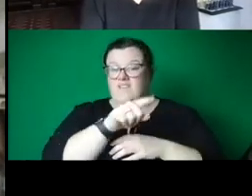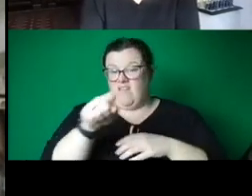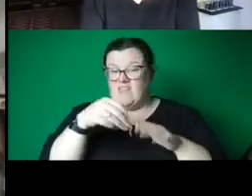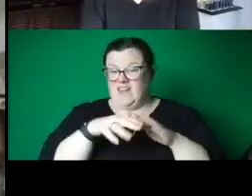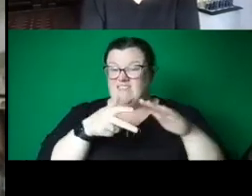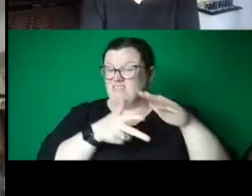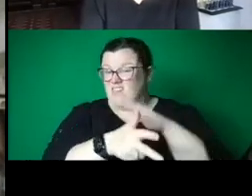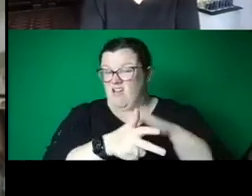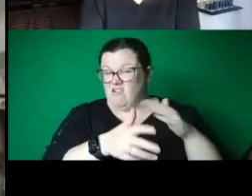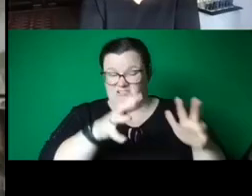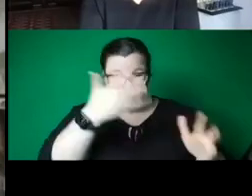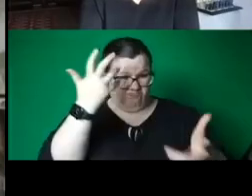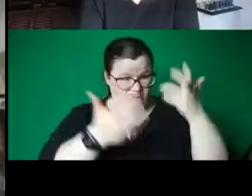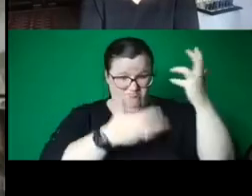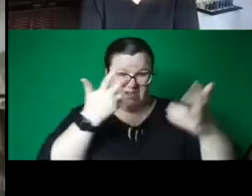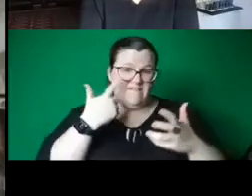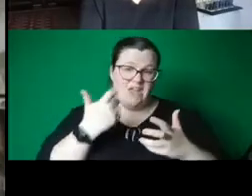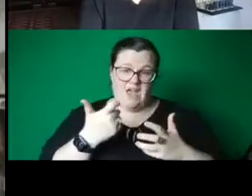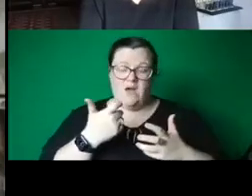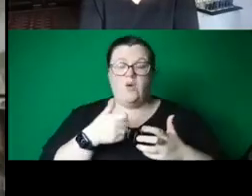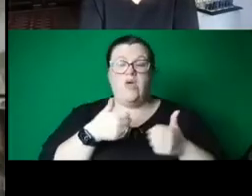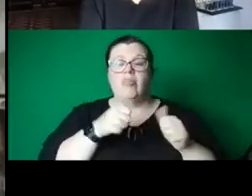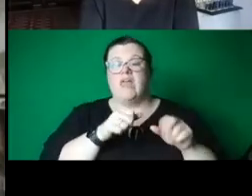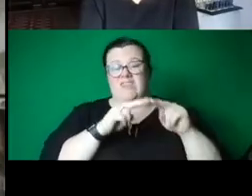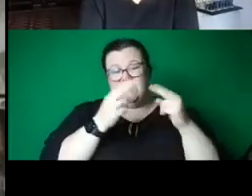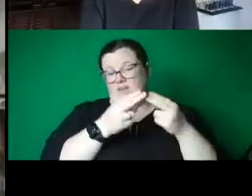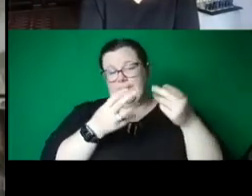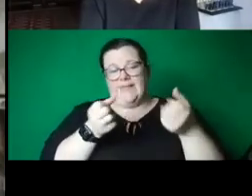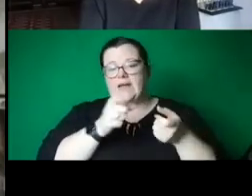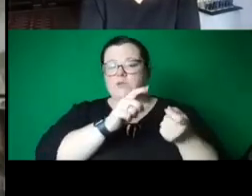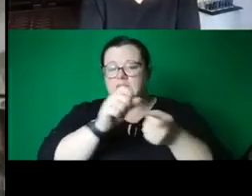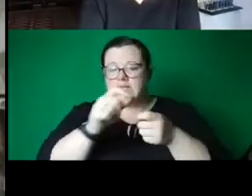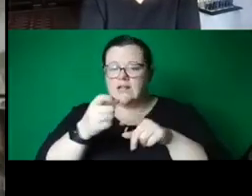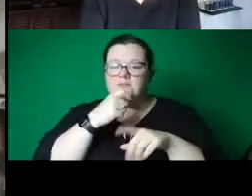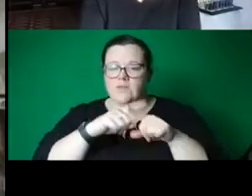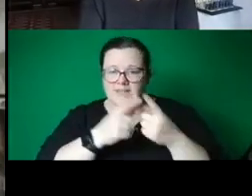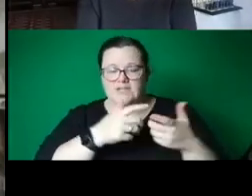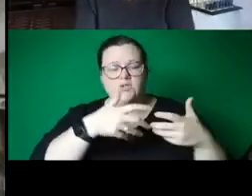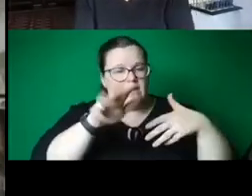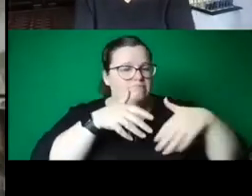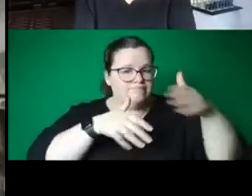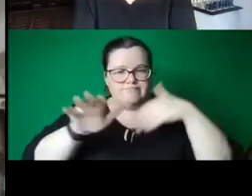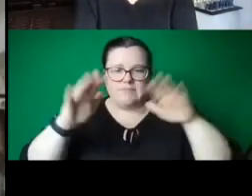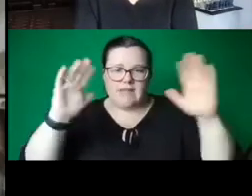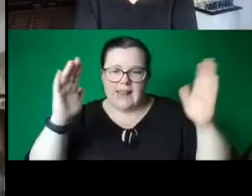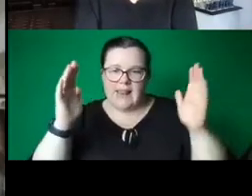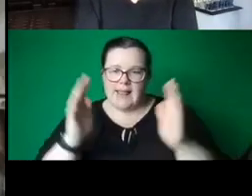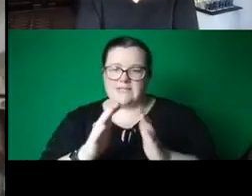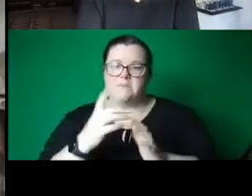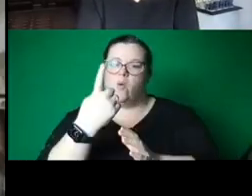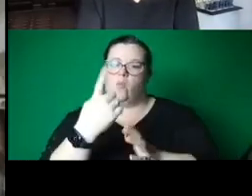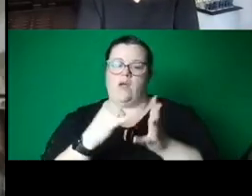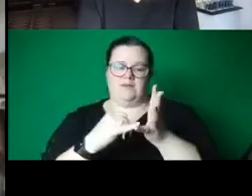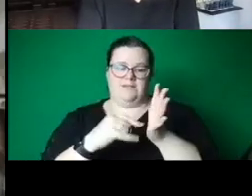downsizing, the family got rid of all the molds and models of Lenin and Stalin, but only one Stalin accidentally survived.